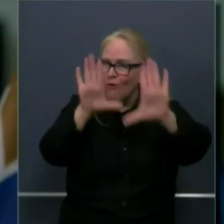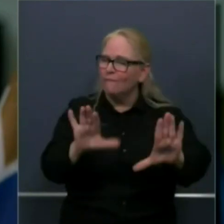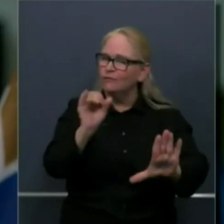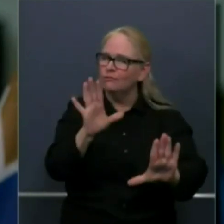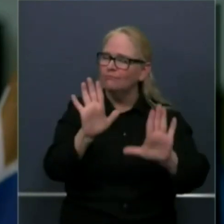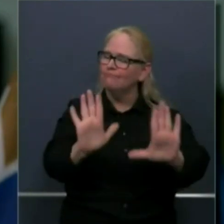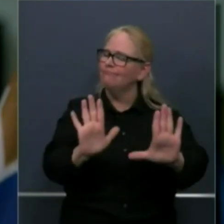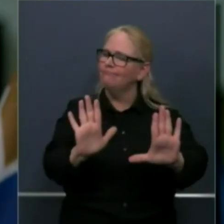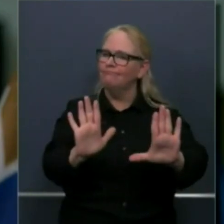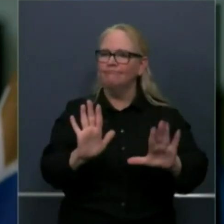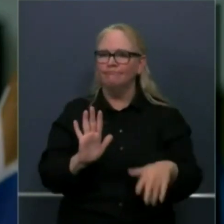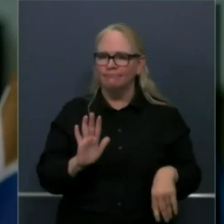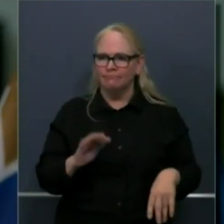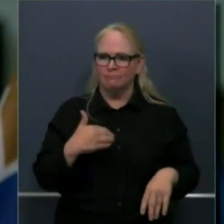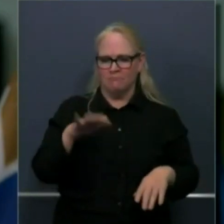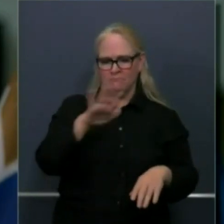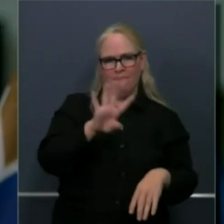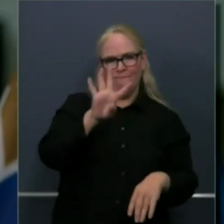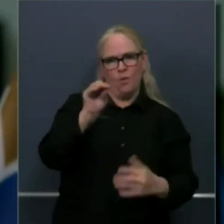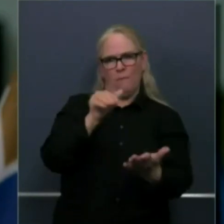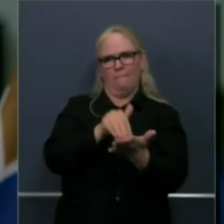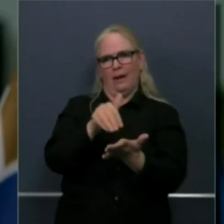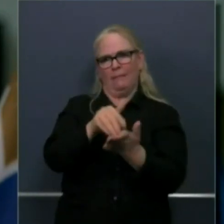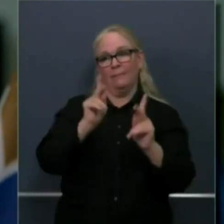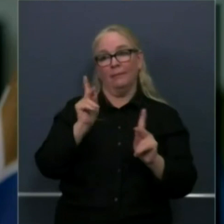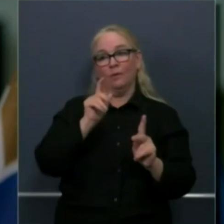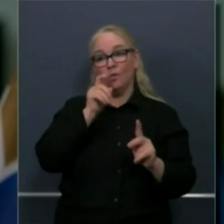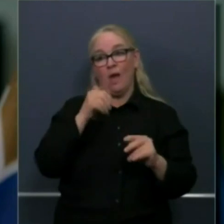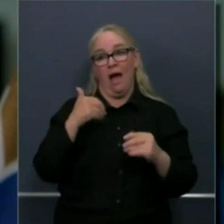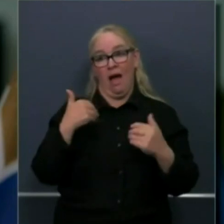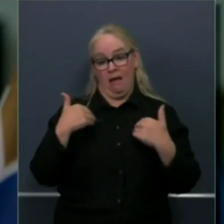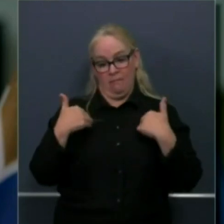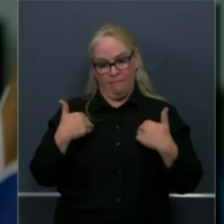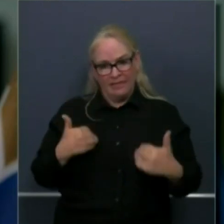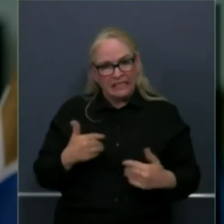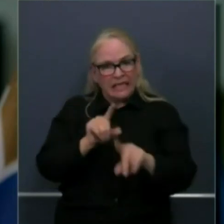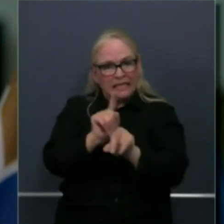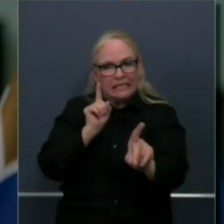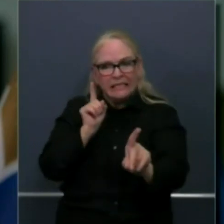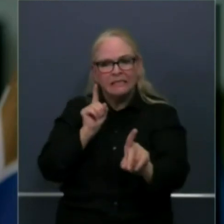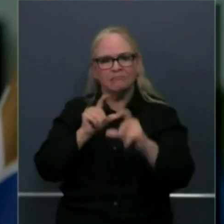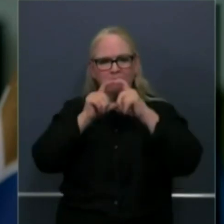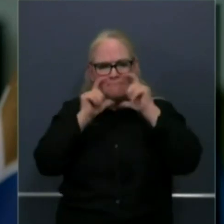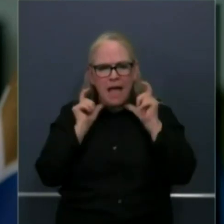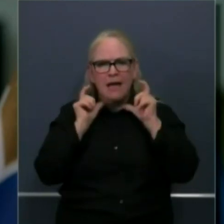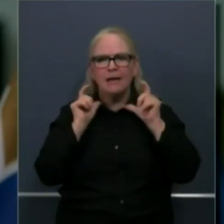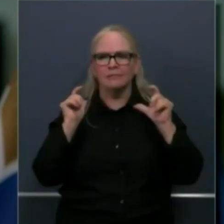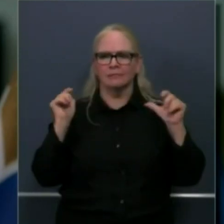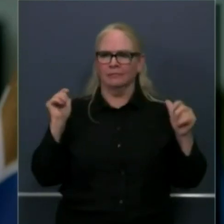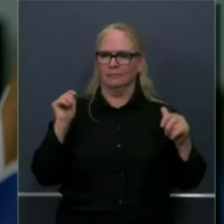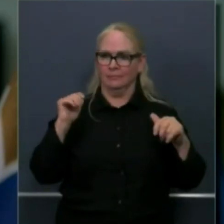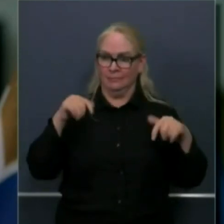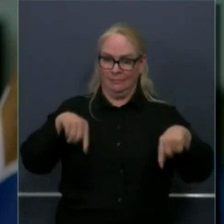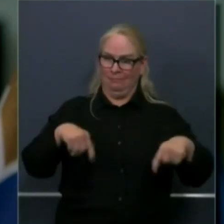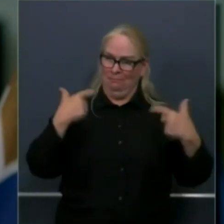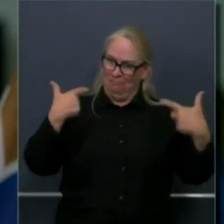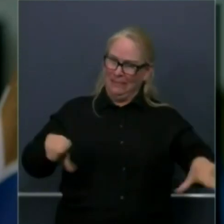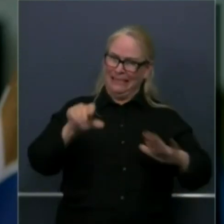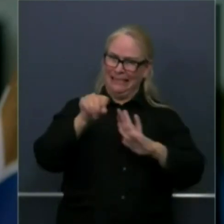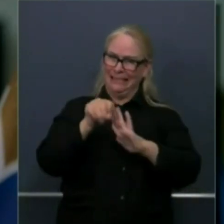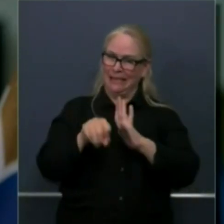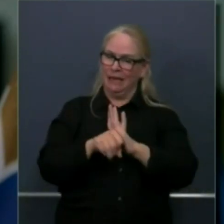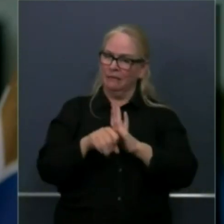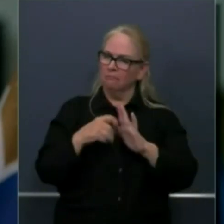million people uh have practiced physical distancing uh in in a state larger than any others again bigger than 21 states